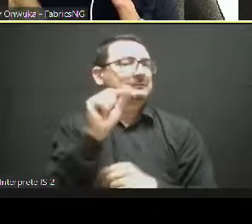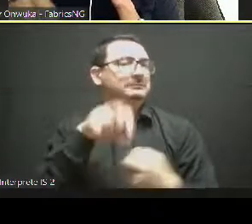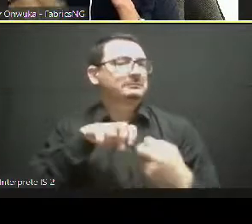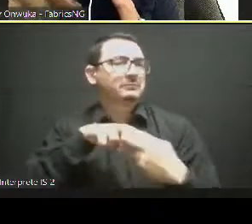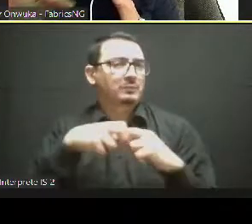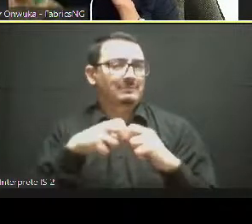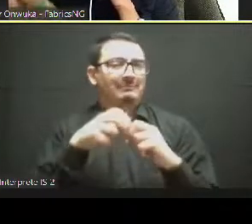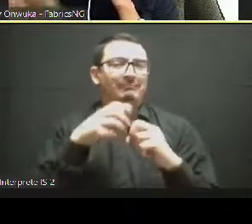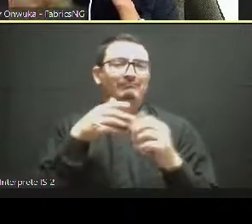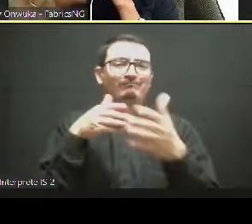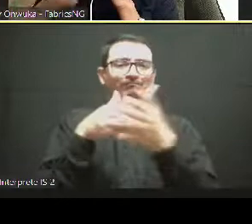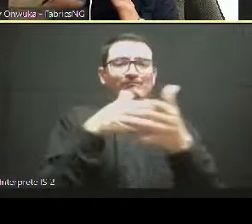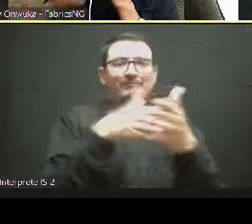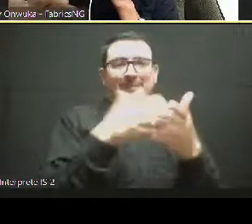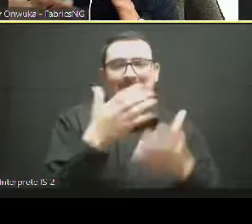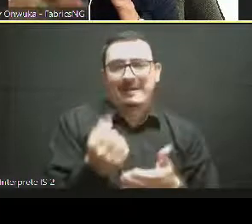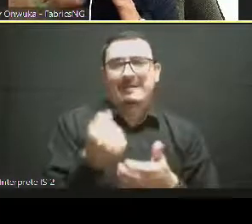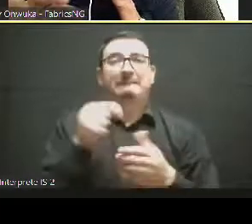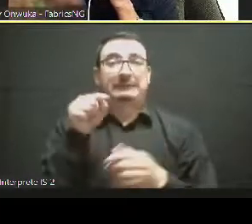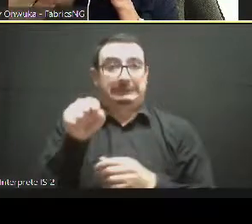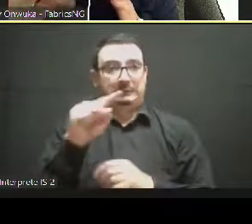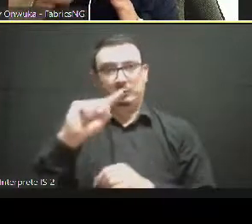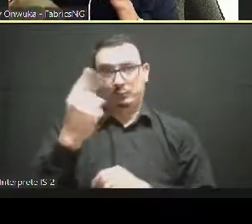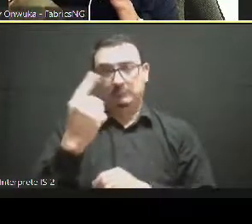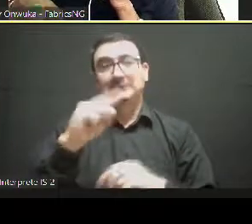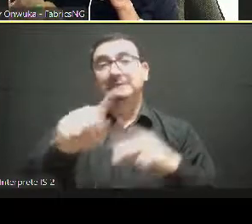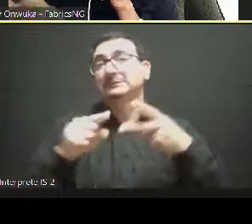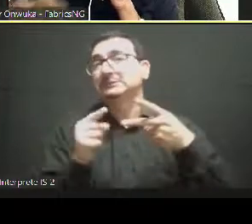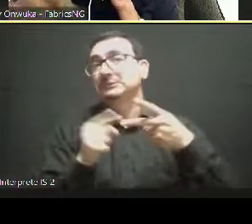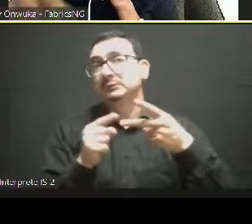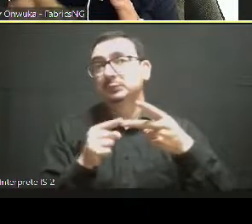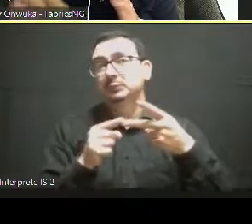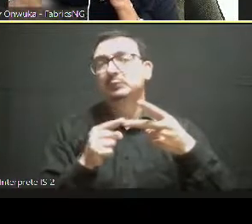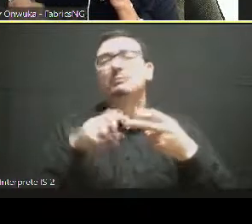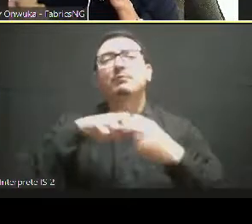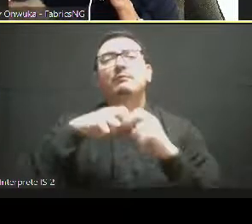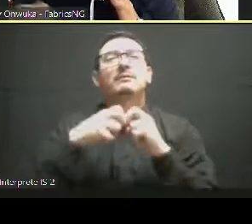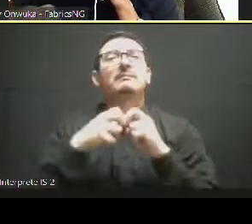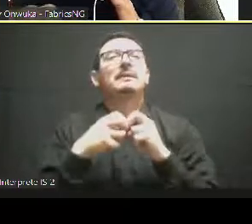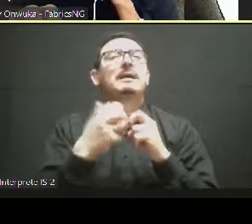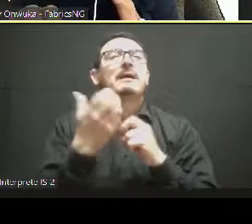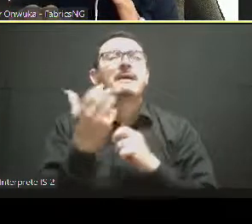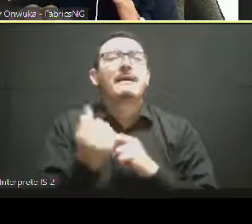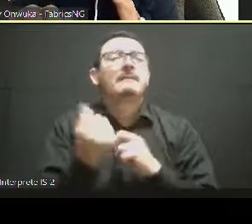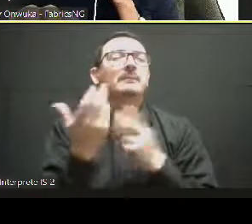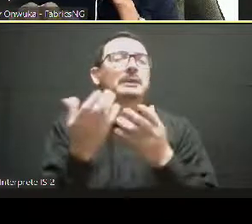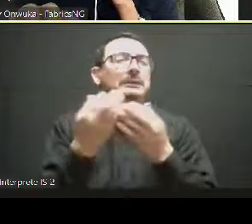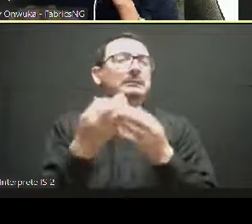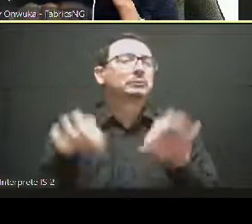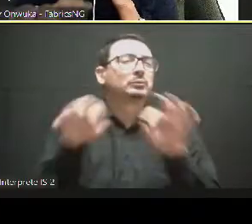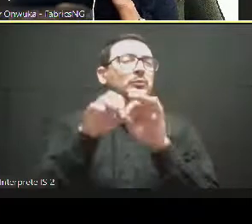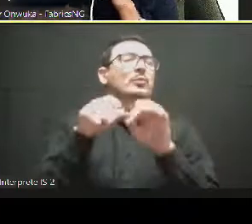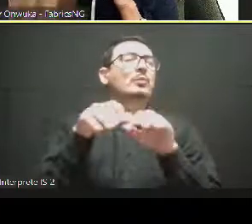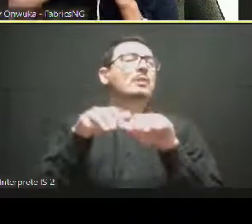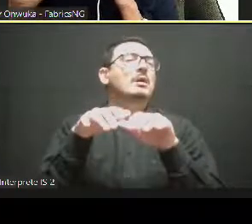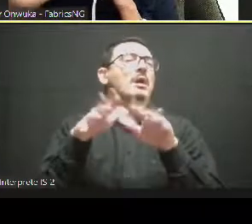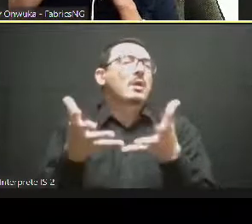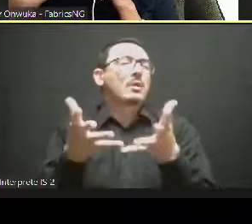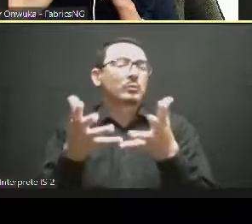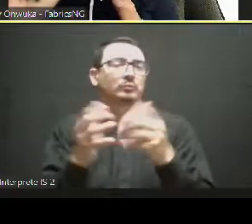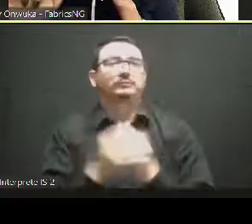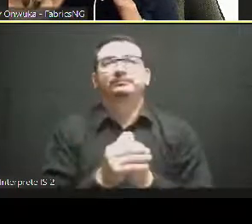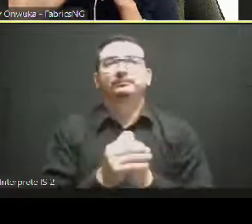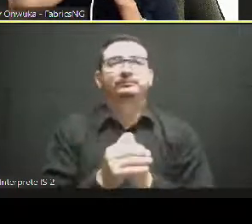after determining the type of fabric you actually need for production is the actual sourcing. So, that is knowing available and